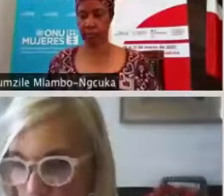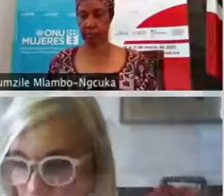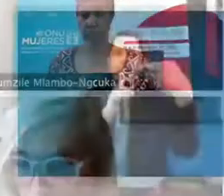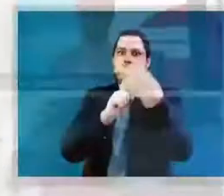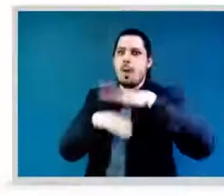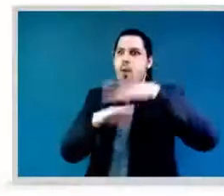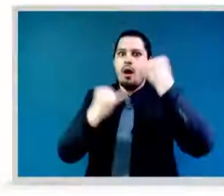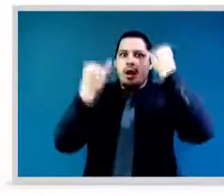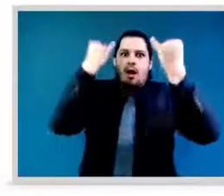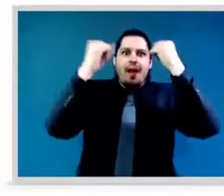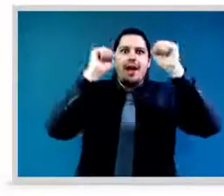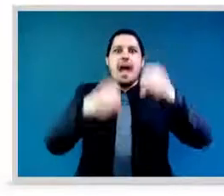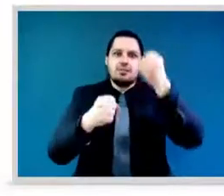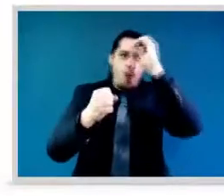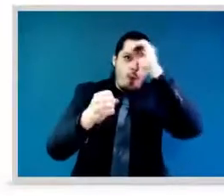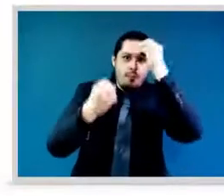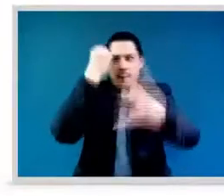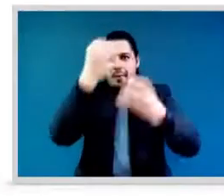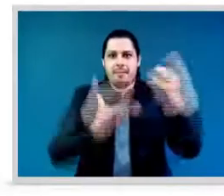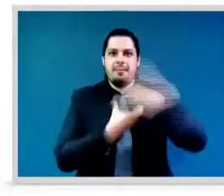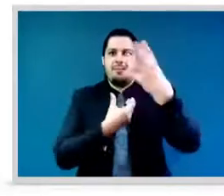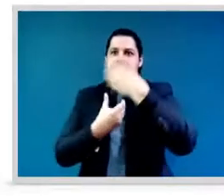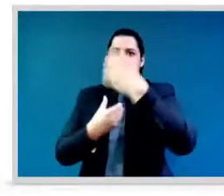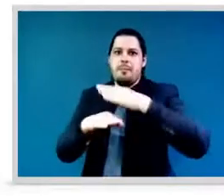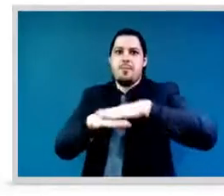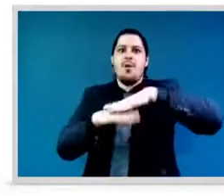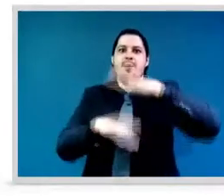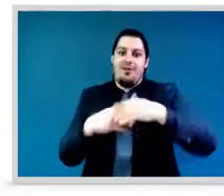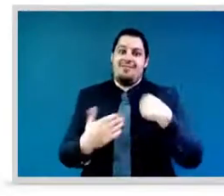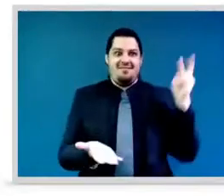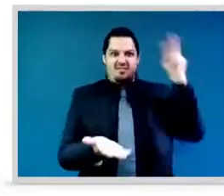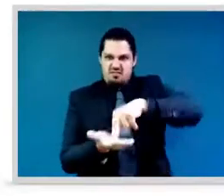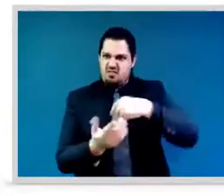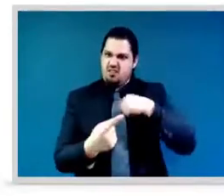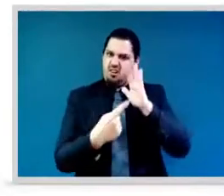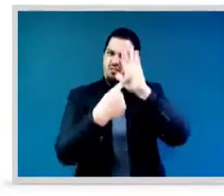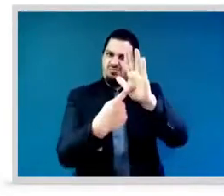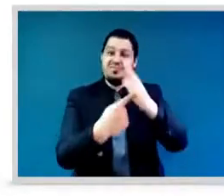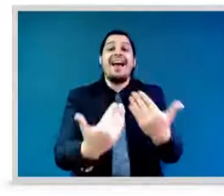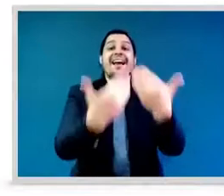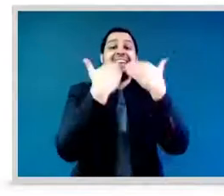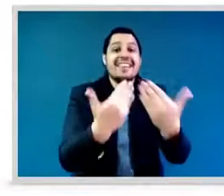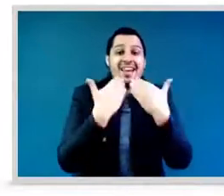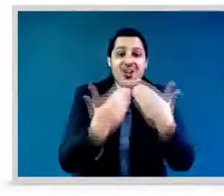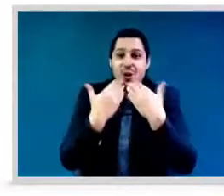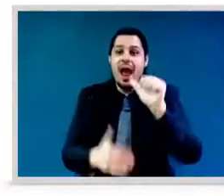I'm going to try to go back to Aminata, the Prime Minister of Senegal.